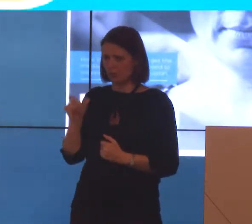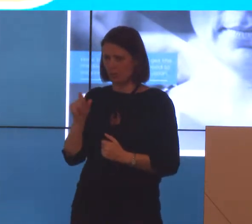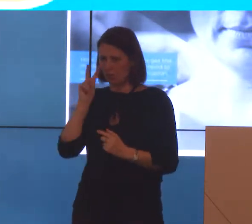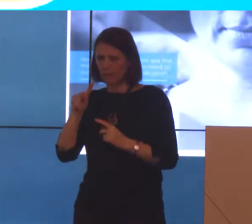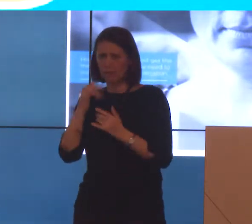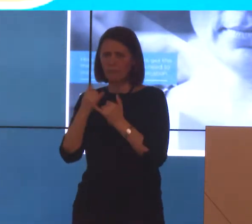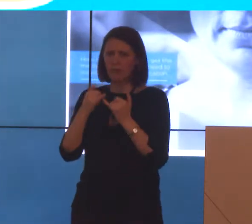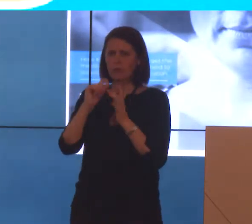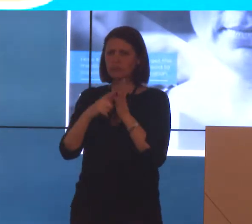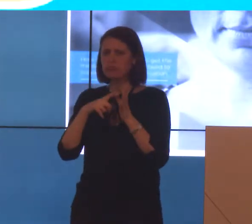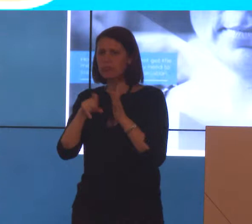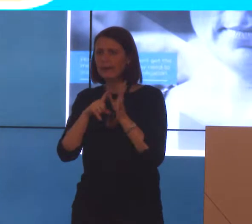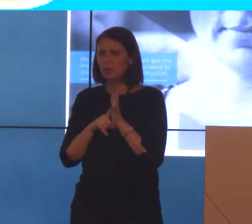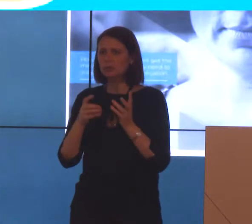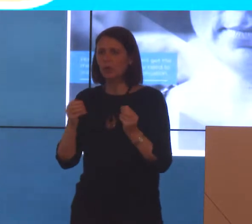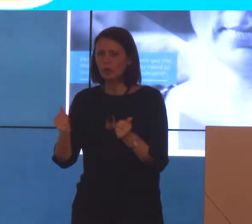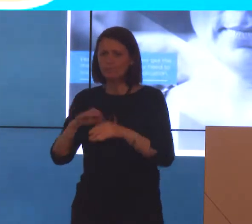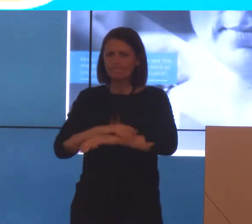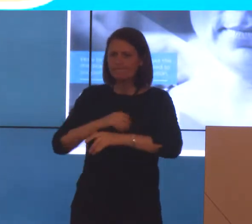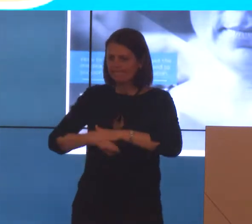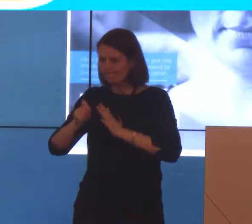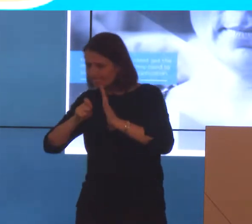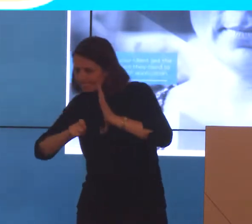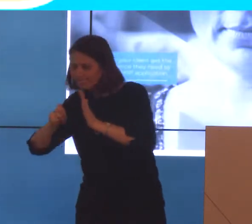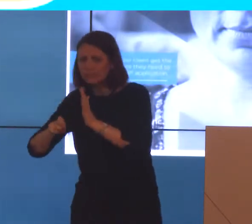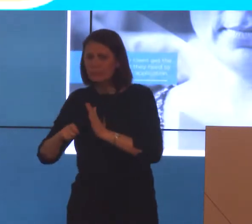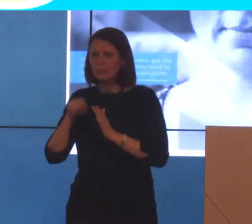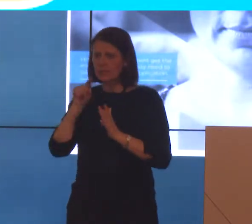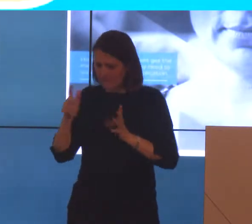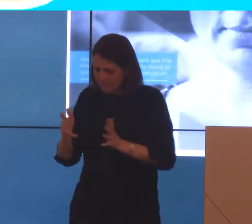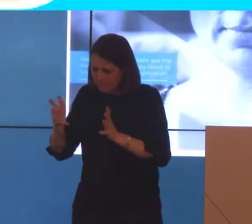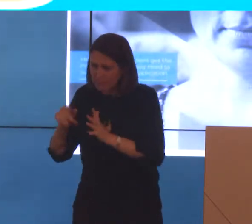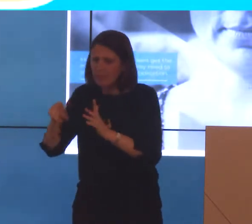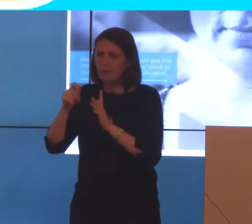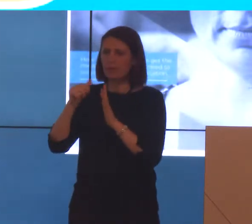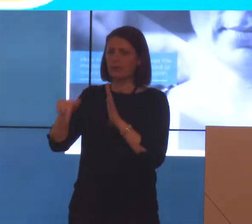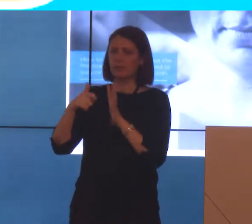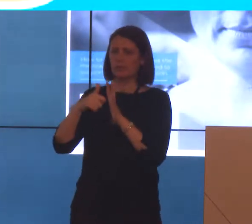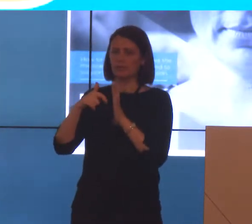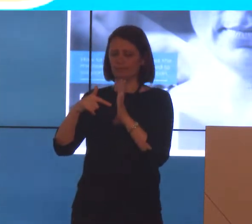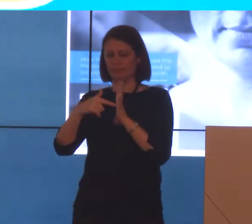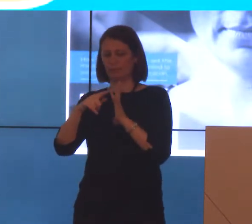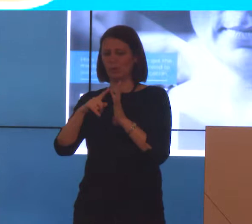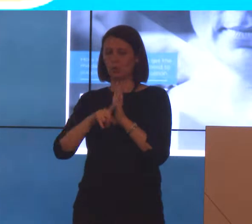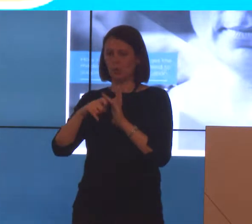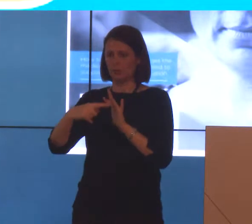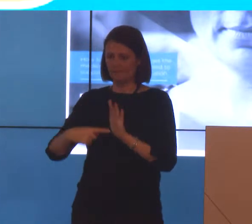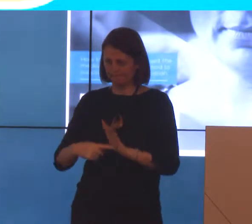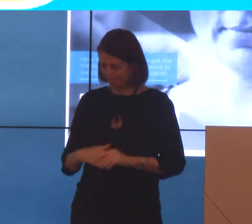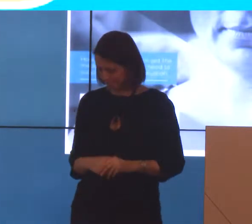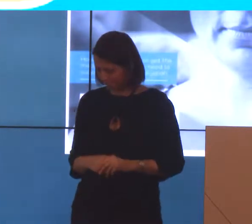practical solutions to issues that arise. So, he drove the development of this kit. But the kit was